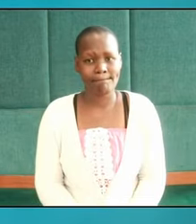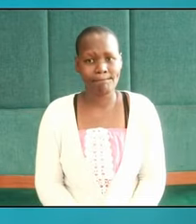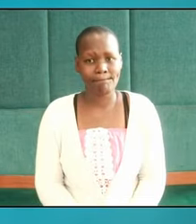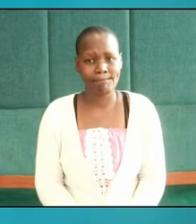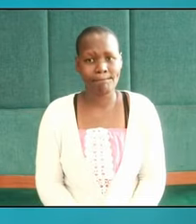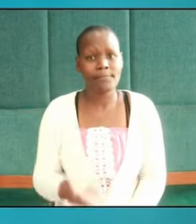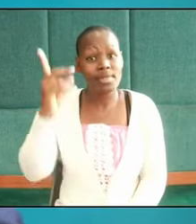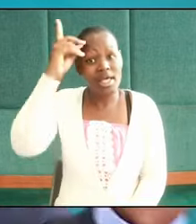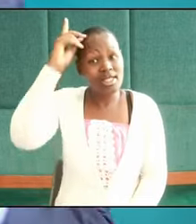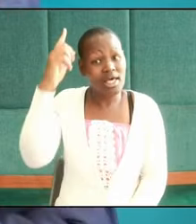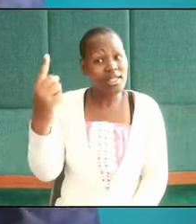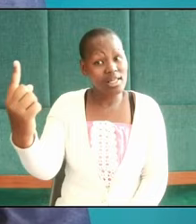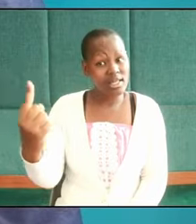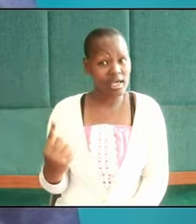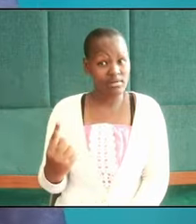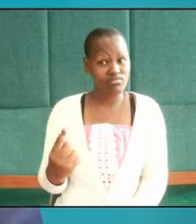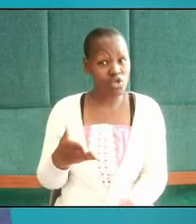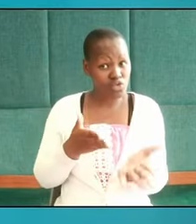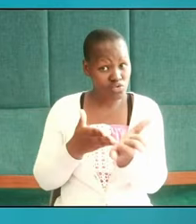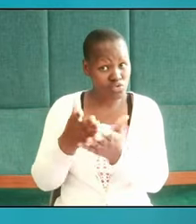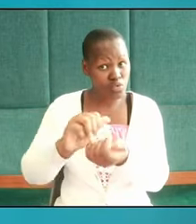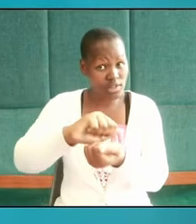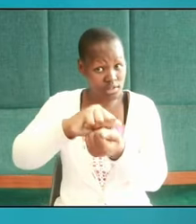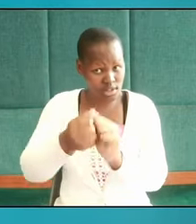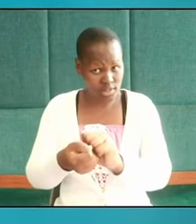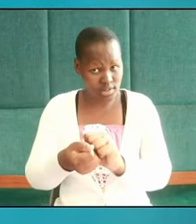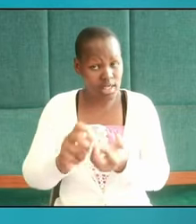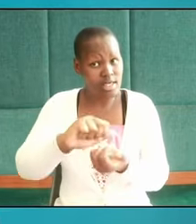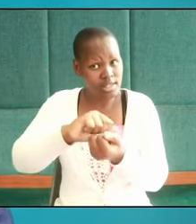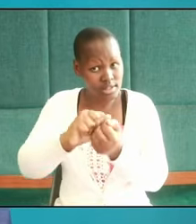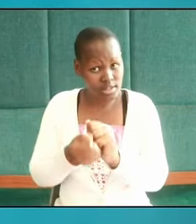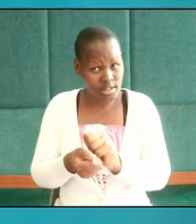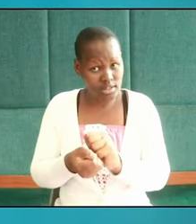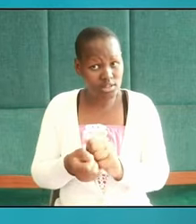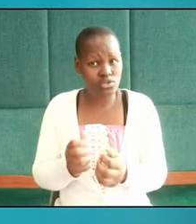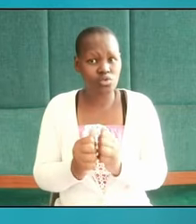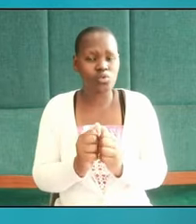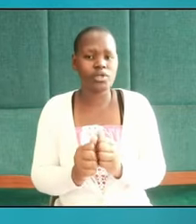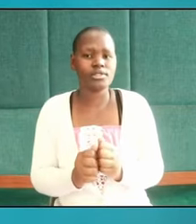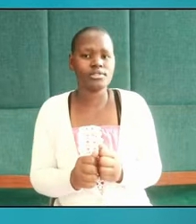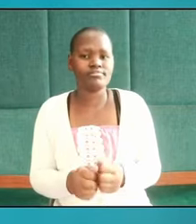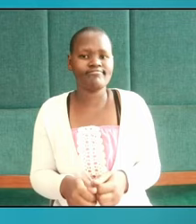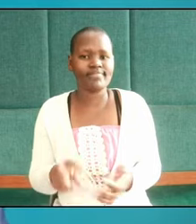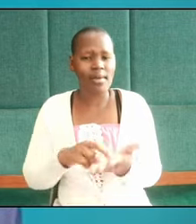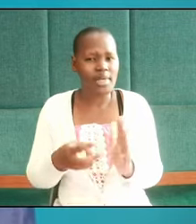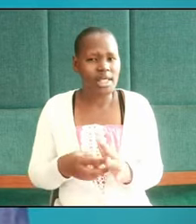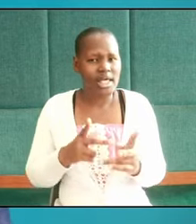Daniel had come through transition transition is defined as the process